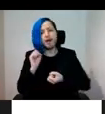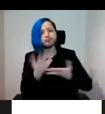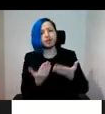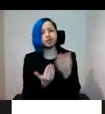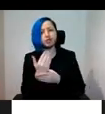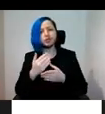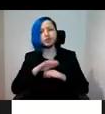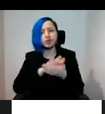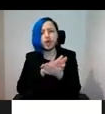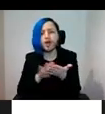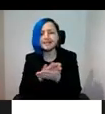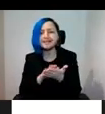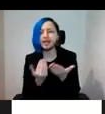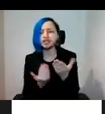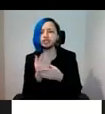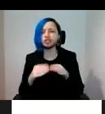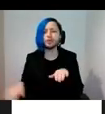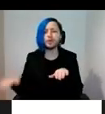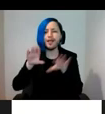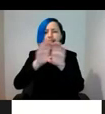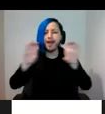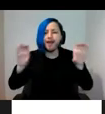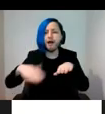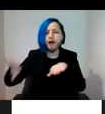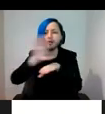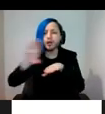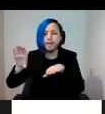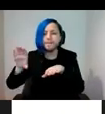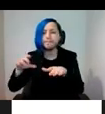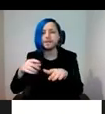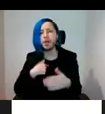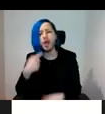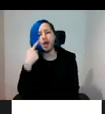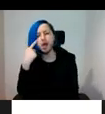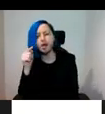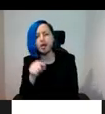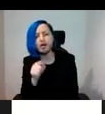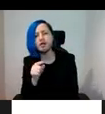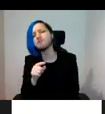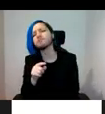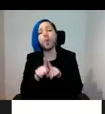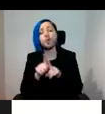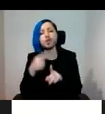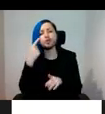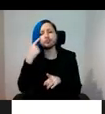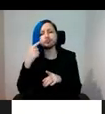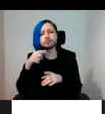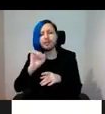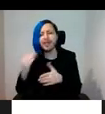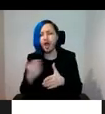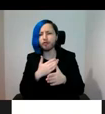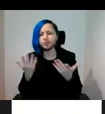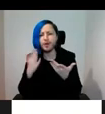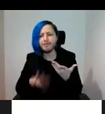a new layer, and made me look closer to the objects, while also trying to uncover more about their origin. Now,